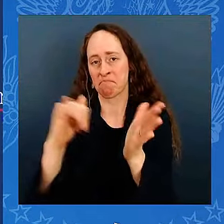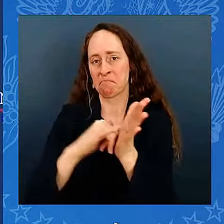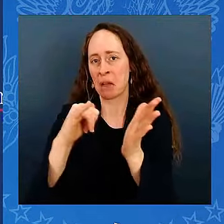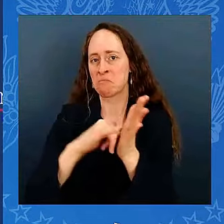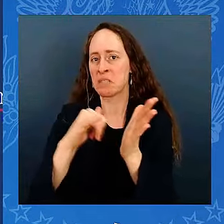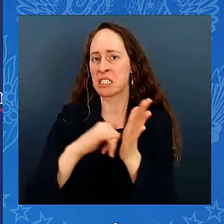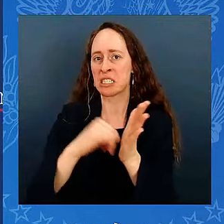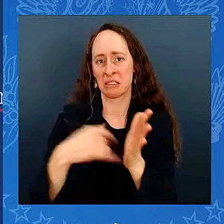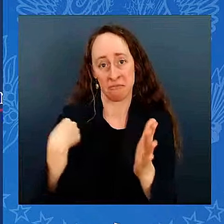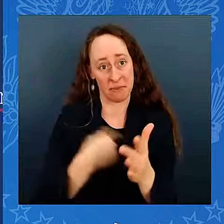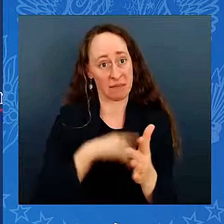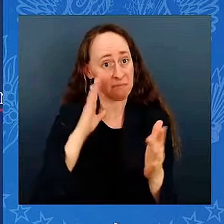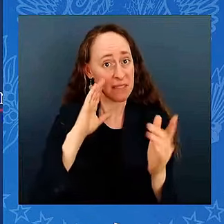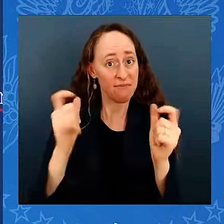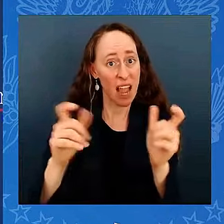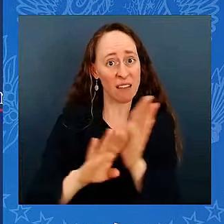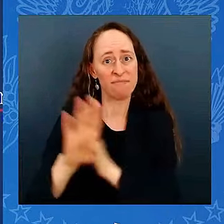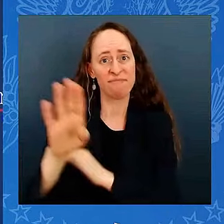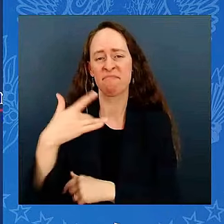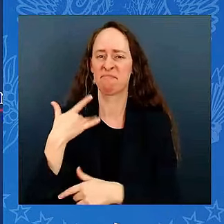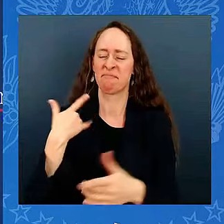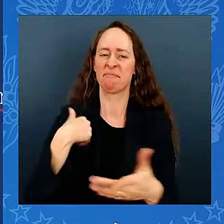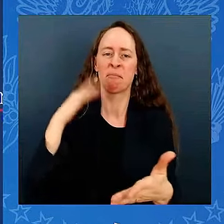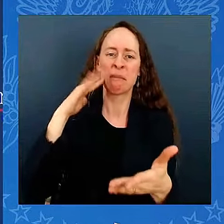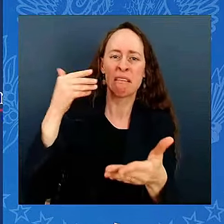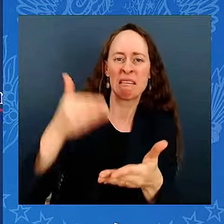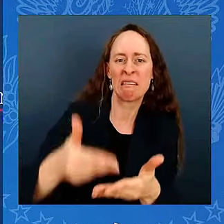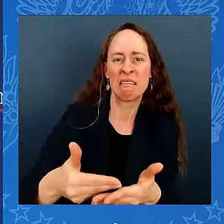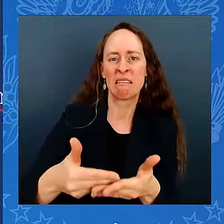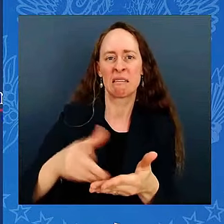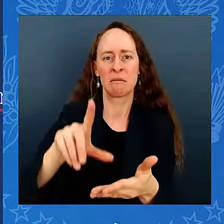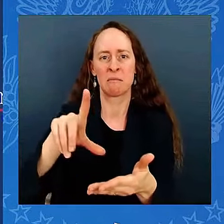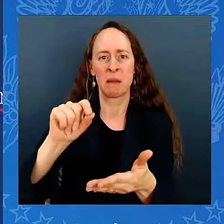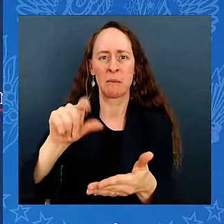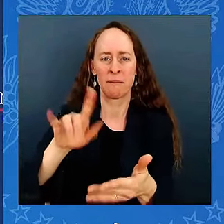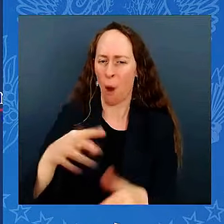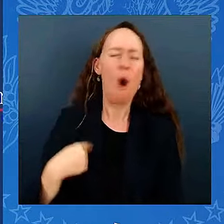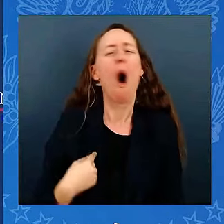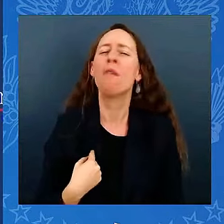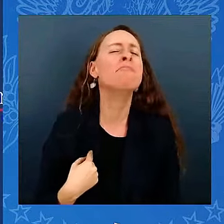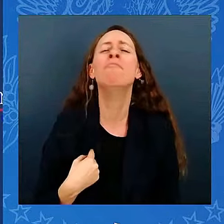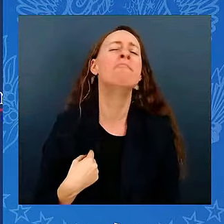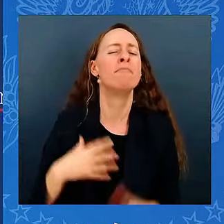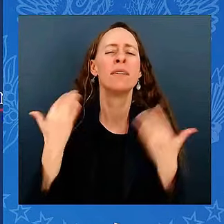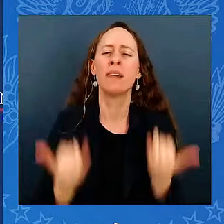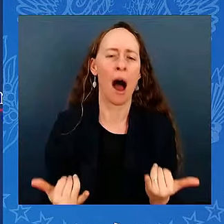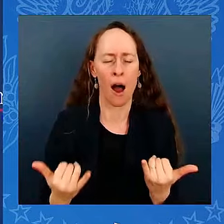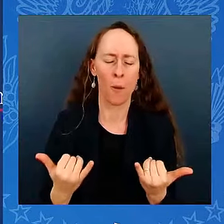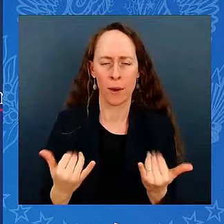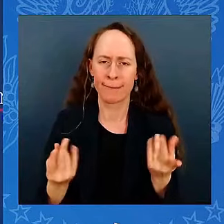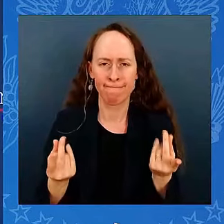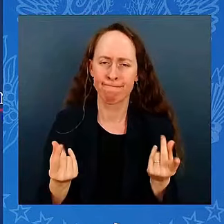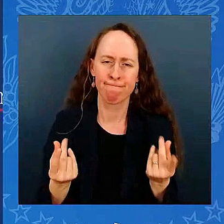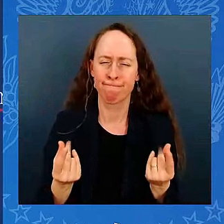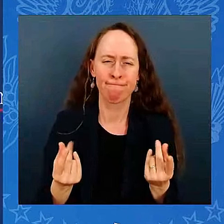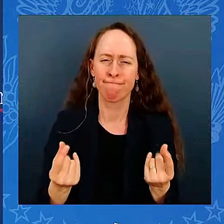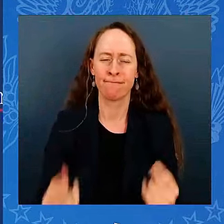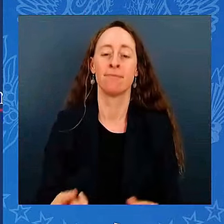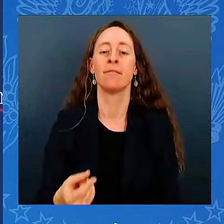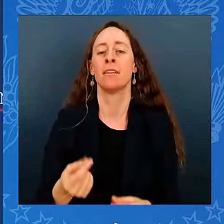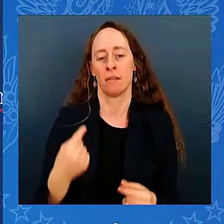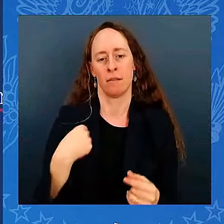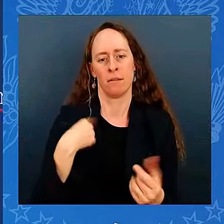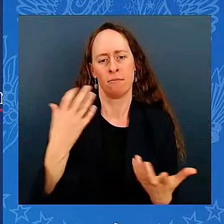to accept that, like many of you refused to accept it. I came to office to determine not only to deliver immediate economic relief for the American people,